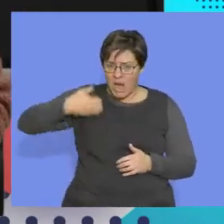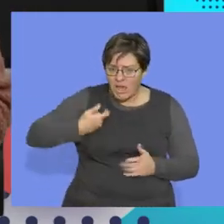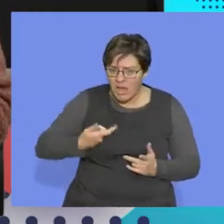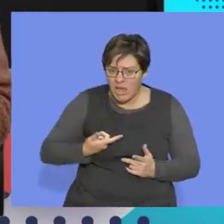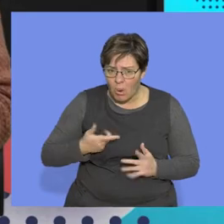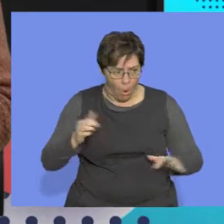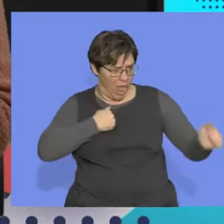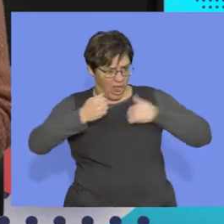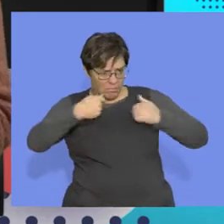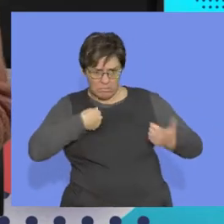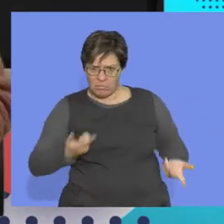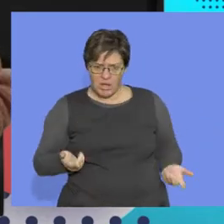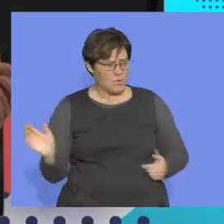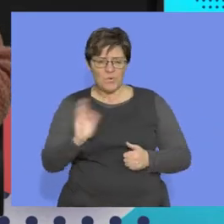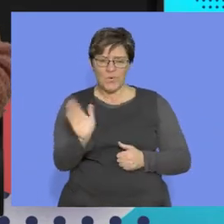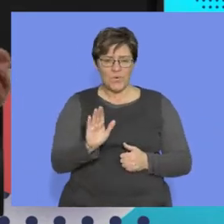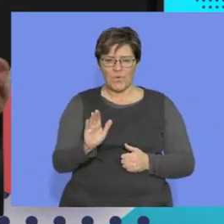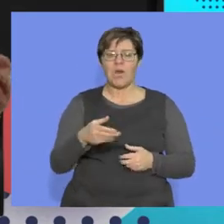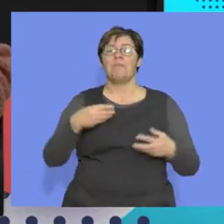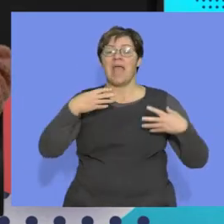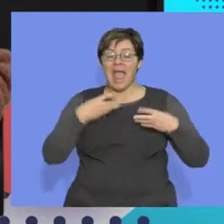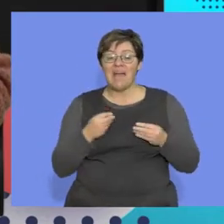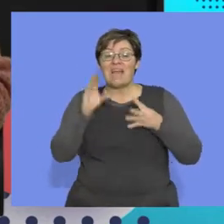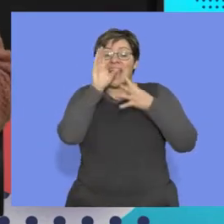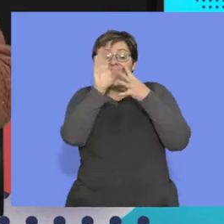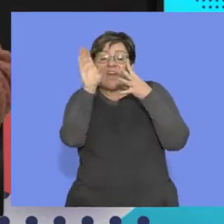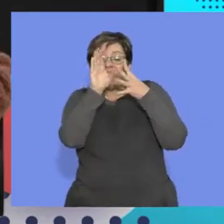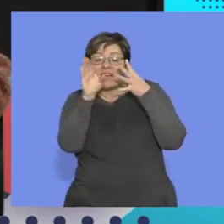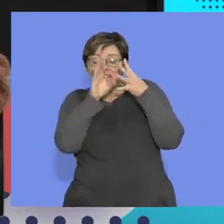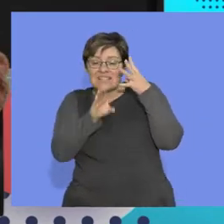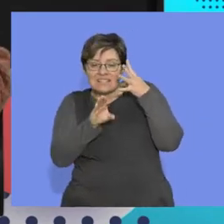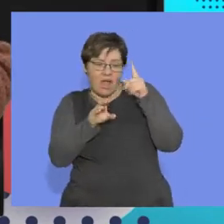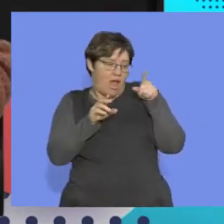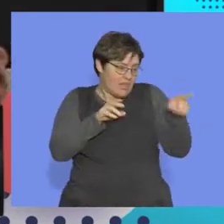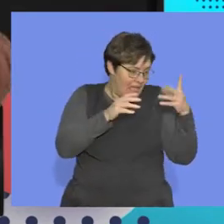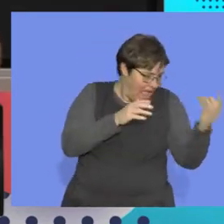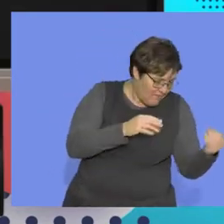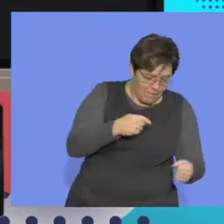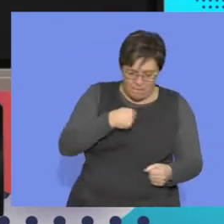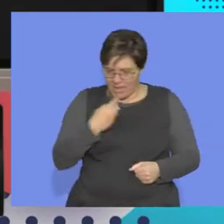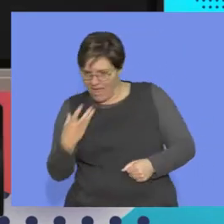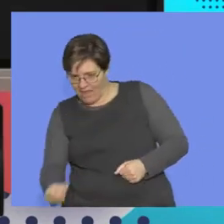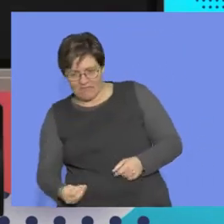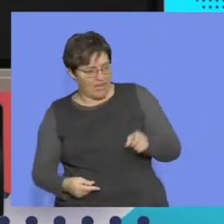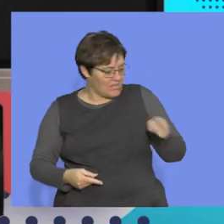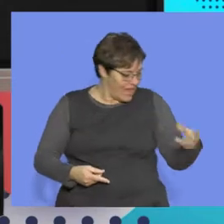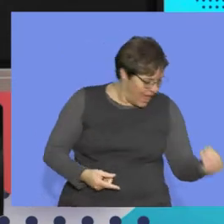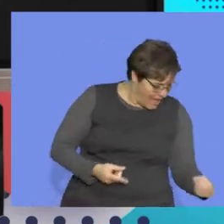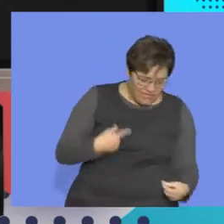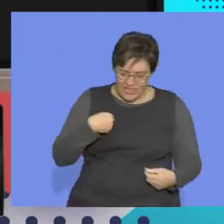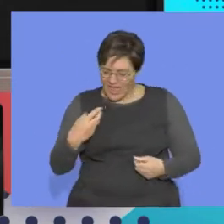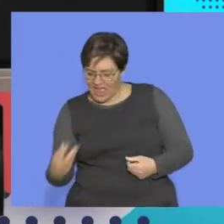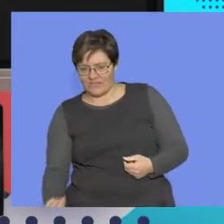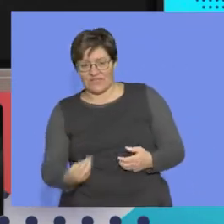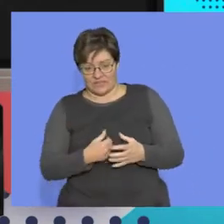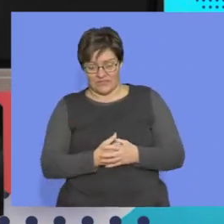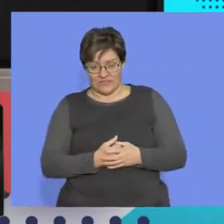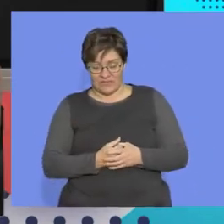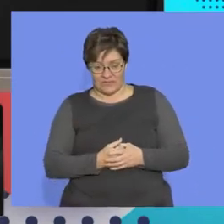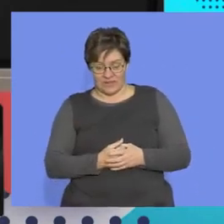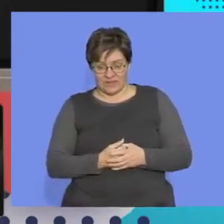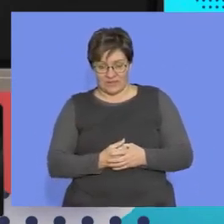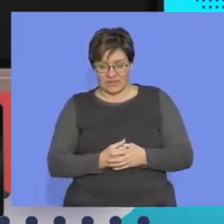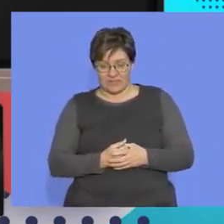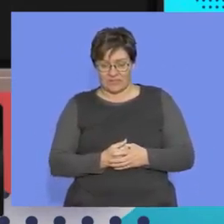I'm a monkey or a great ape. I have characteristics in common with them. What do I have in common?